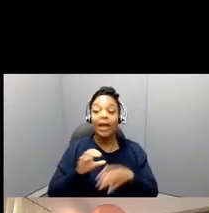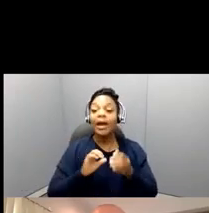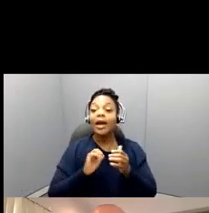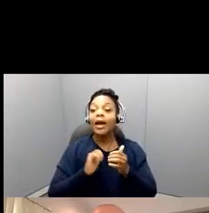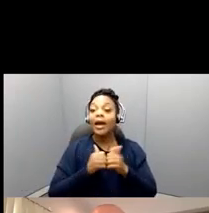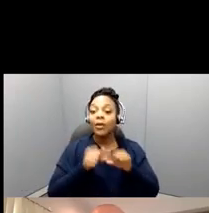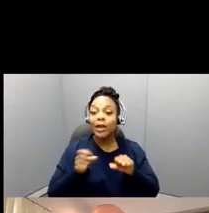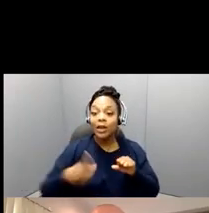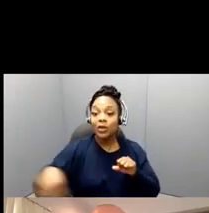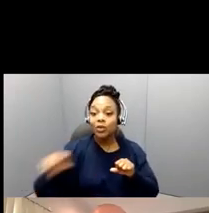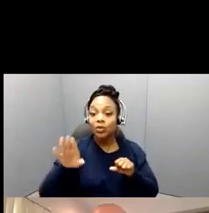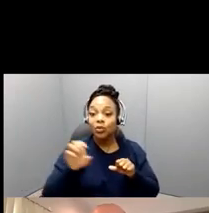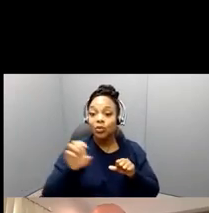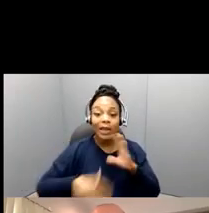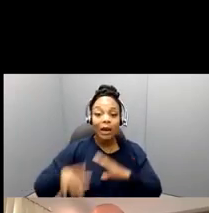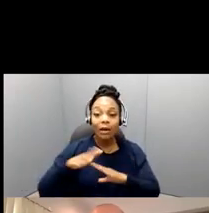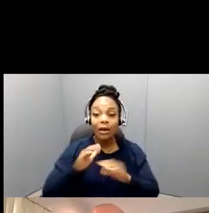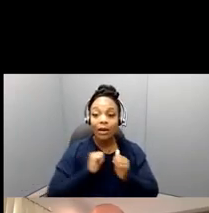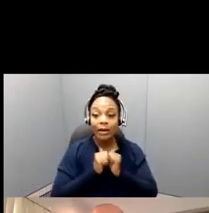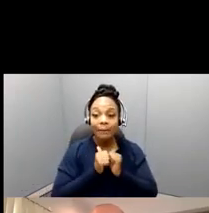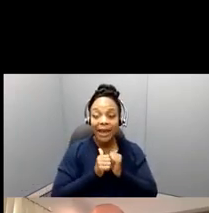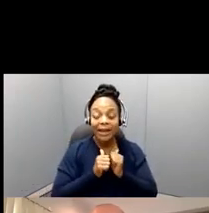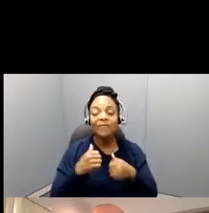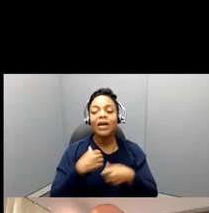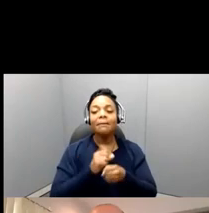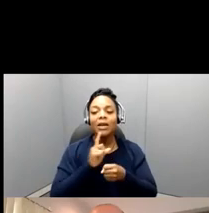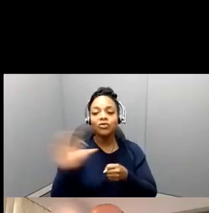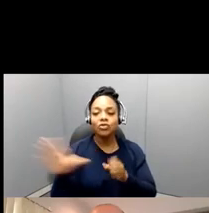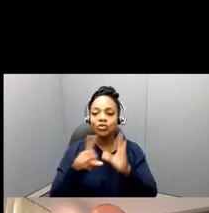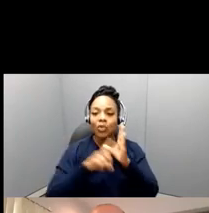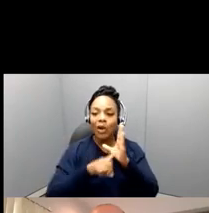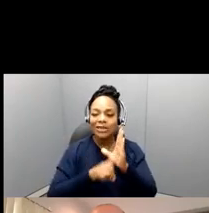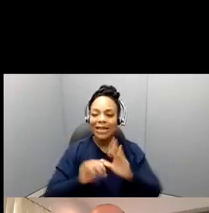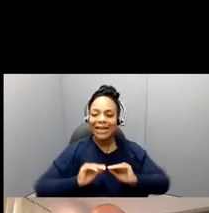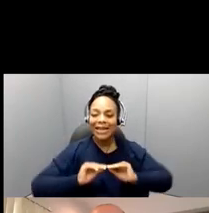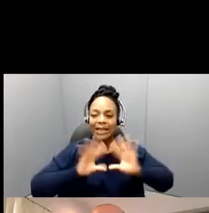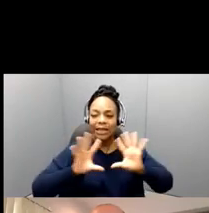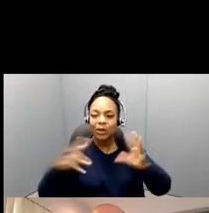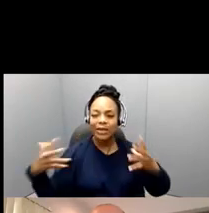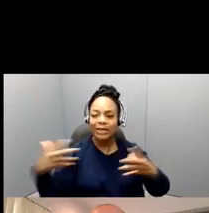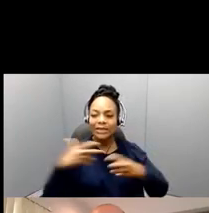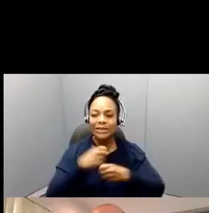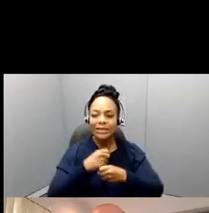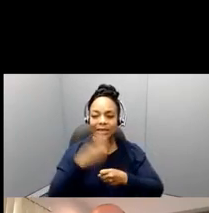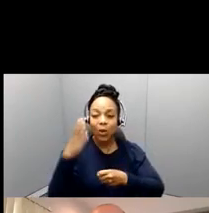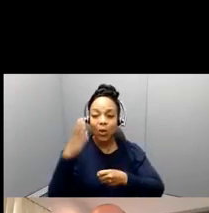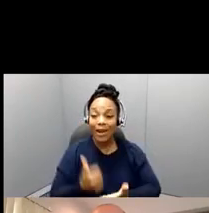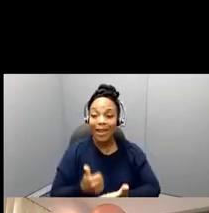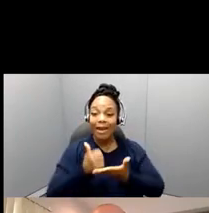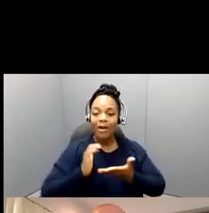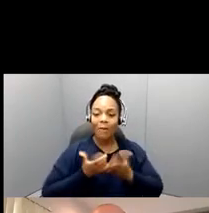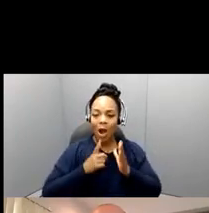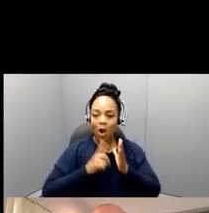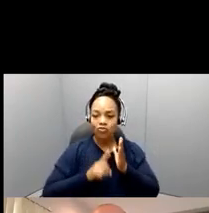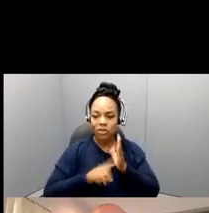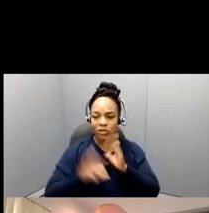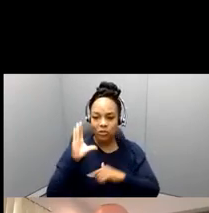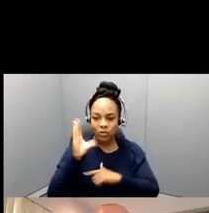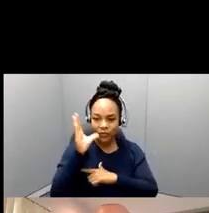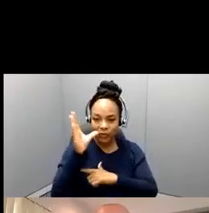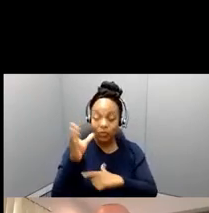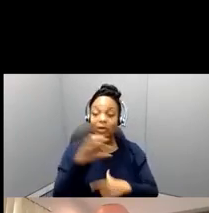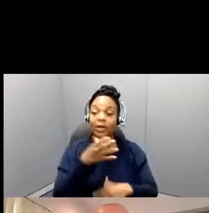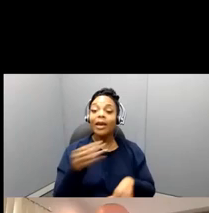that it's, that it's clear, that it's concise, that it's something that's contributing to research, that it's, that you have, um, not only